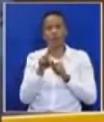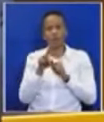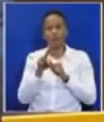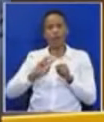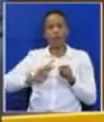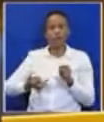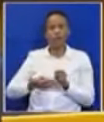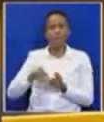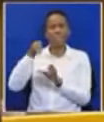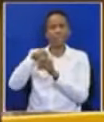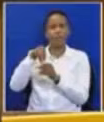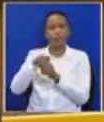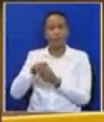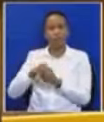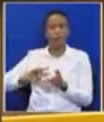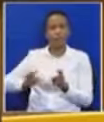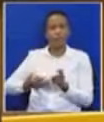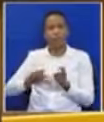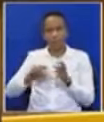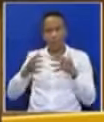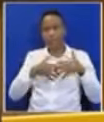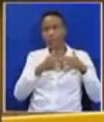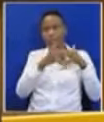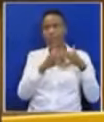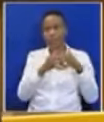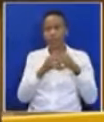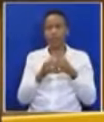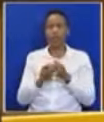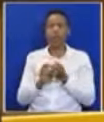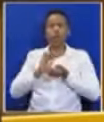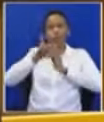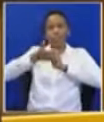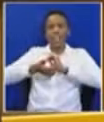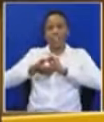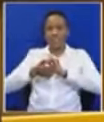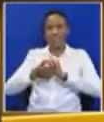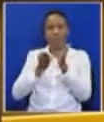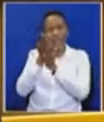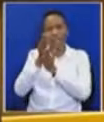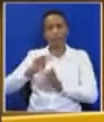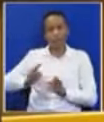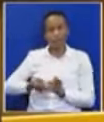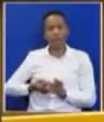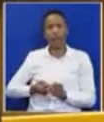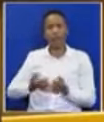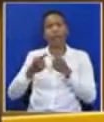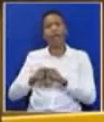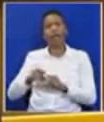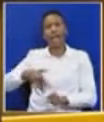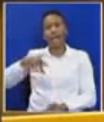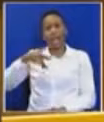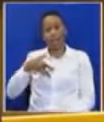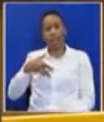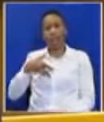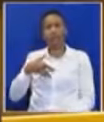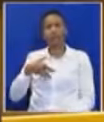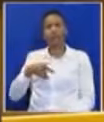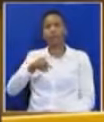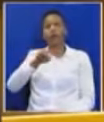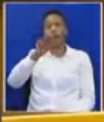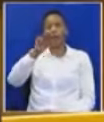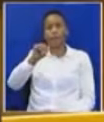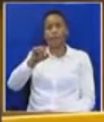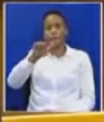women's emancipation, protection of women's rights. But what about the lives of Maggie Klaas and Magow